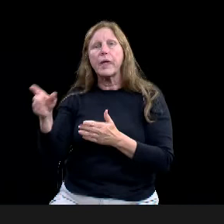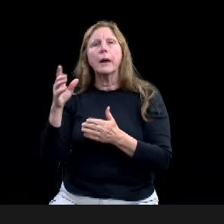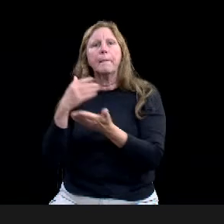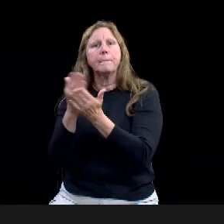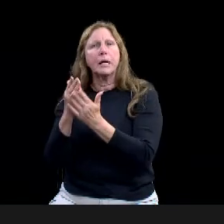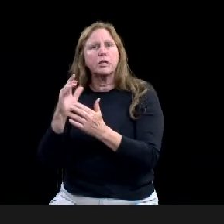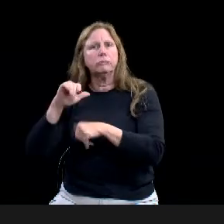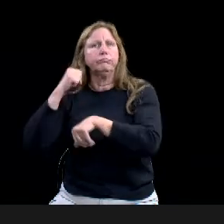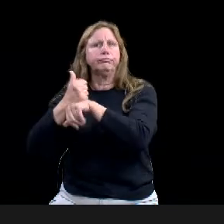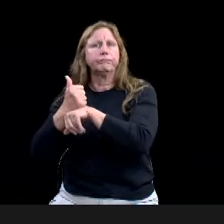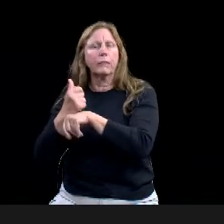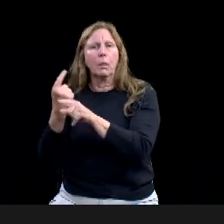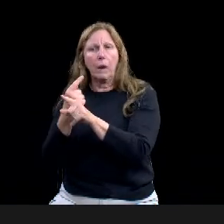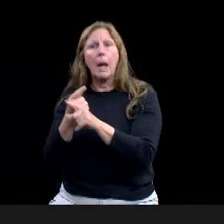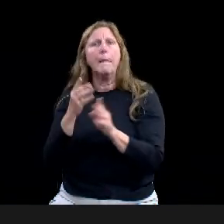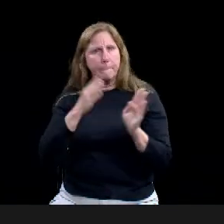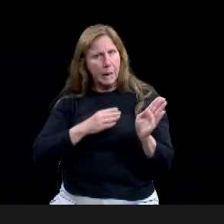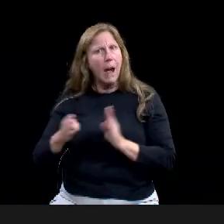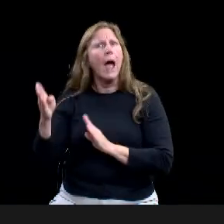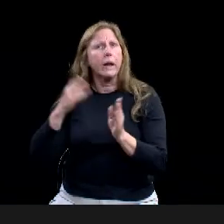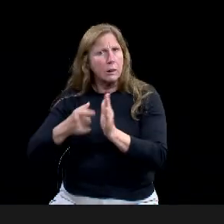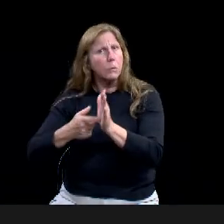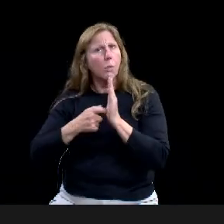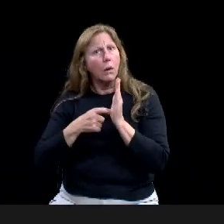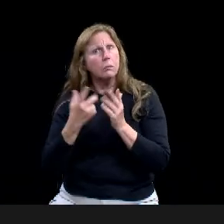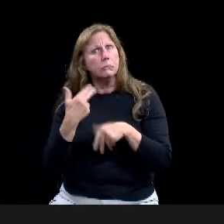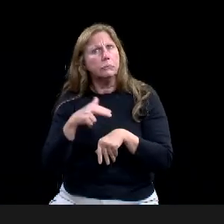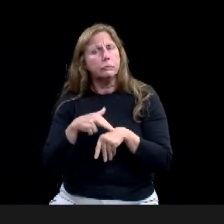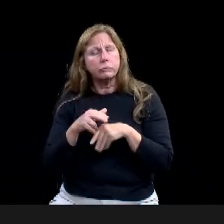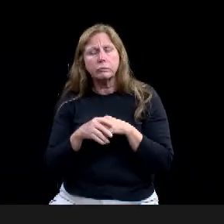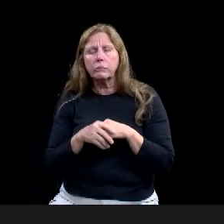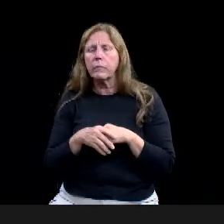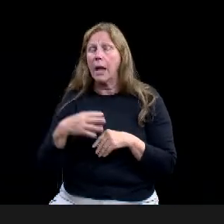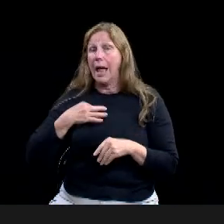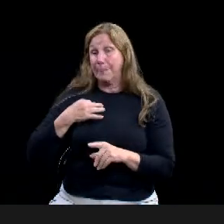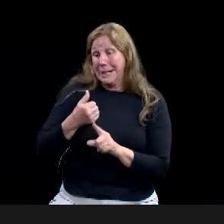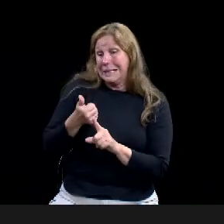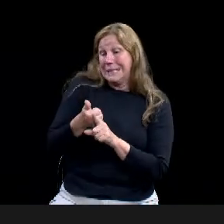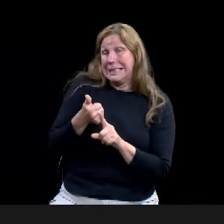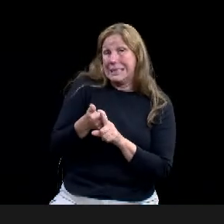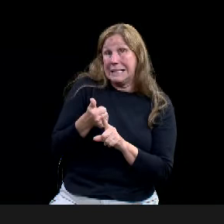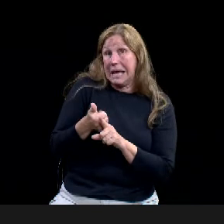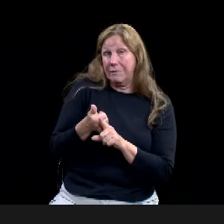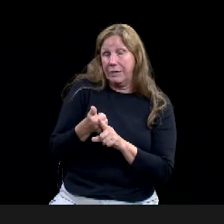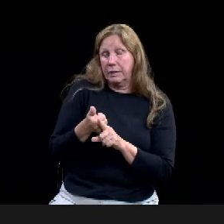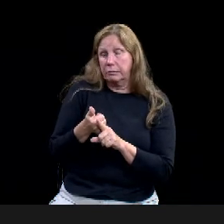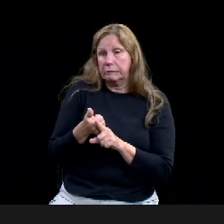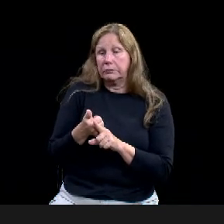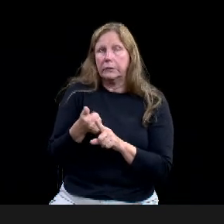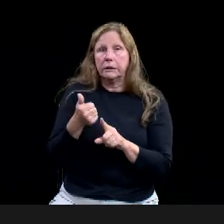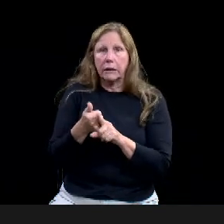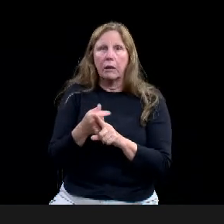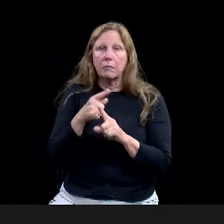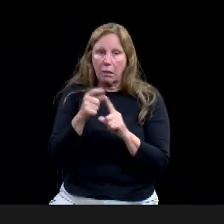is not gruesome. It is not a lot of questions, but there are some attachments like the budget, um, say like a, a